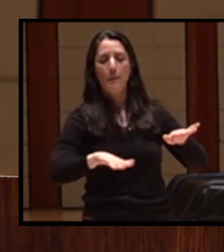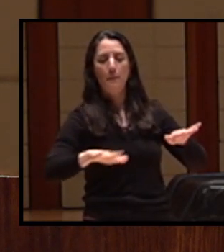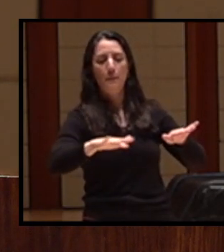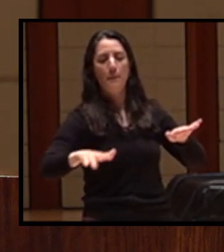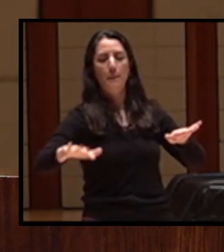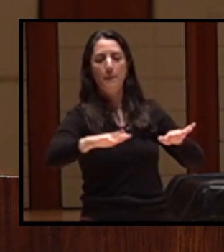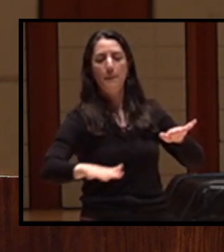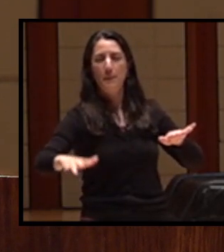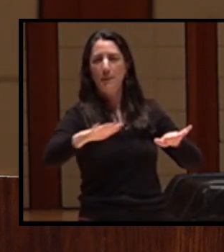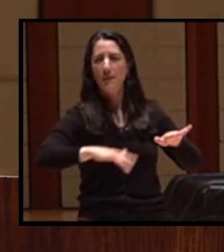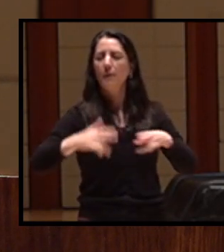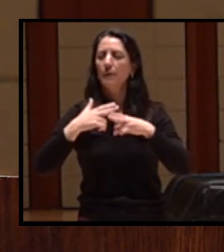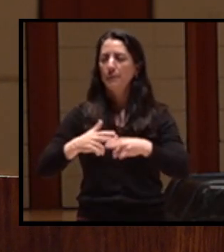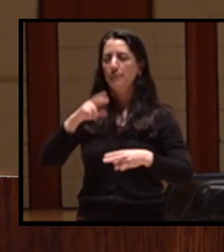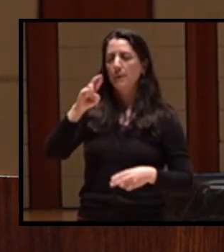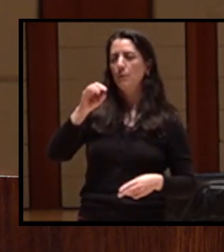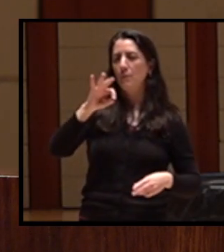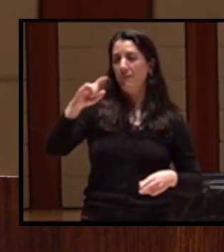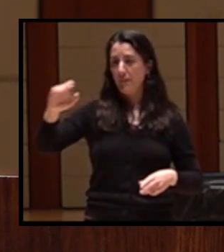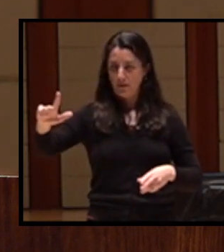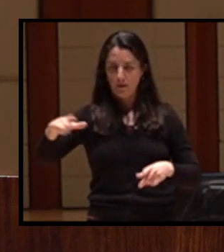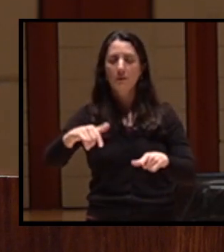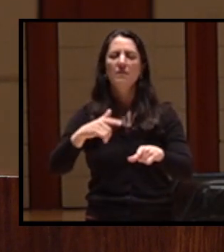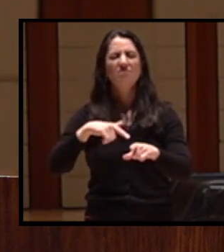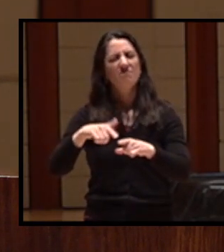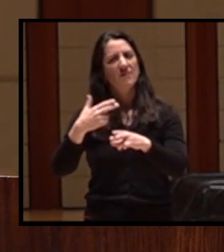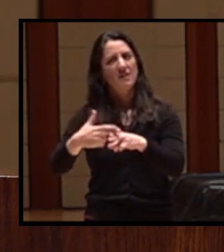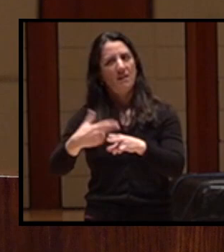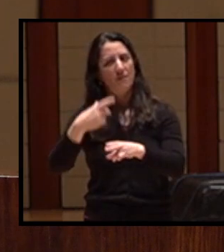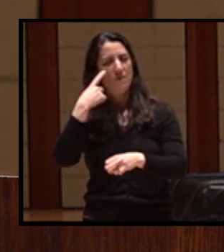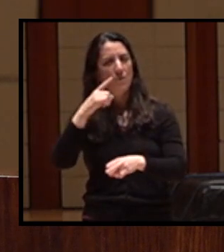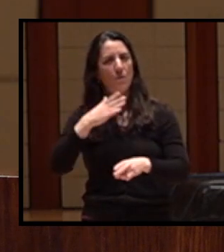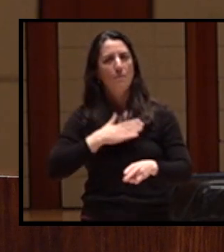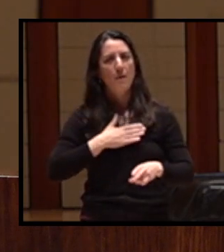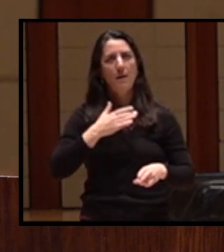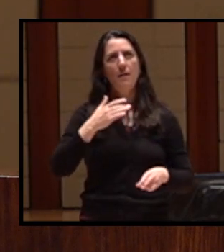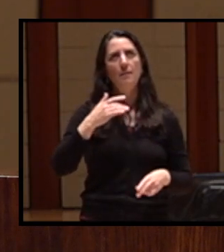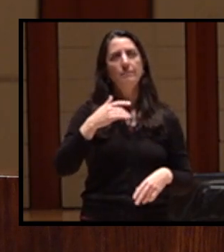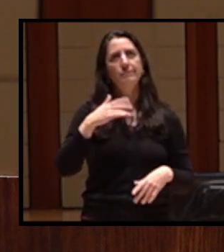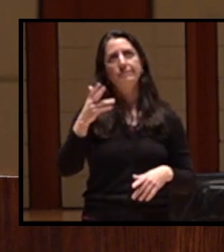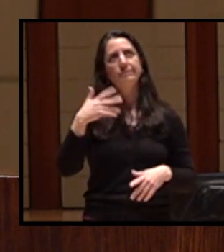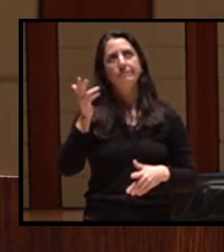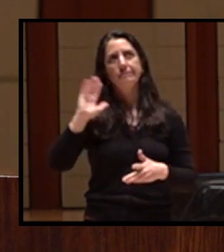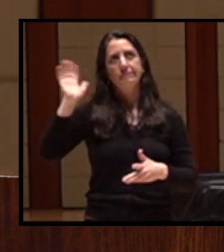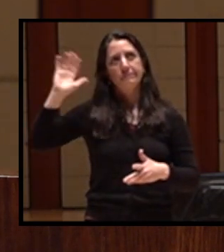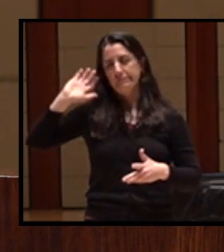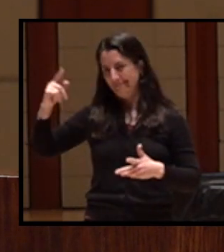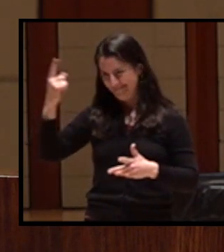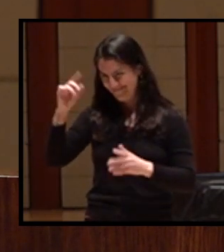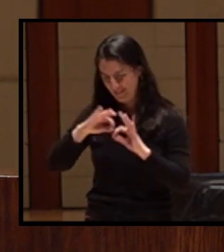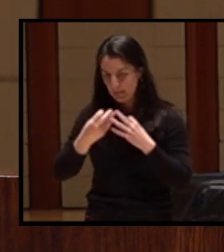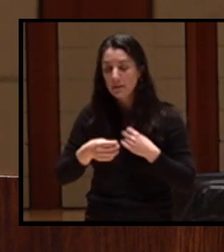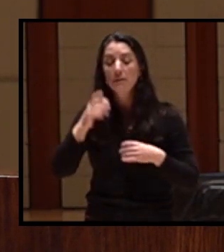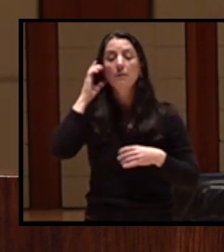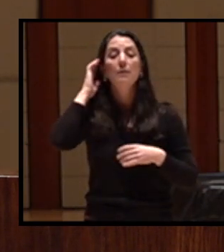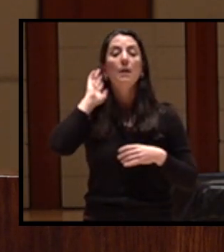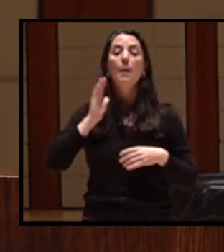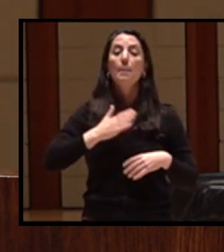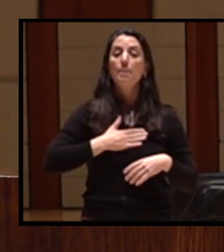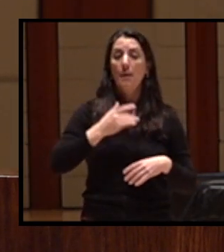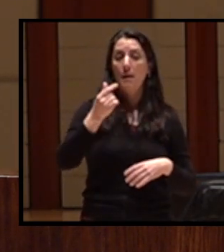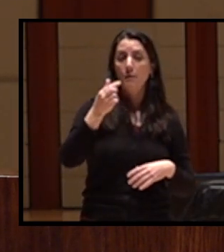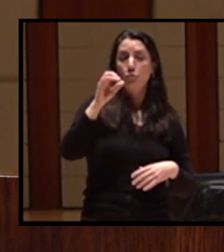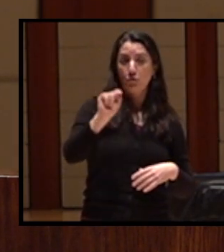My great-uncle, Raymond Matz, was arrested for fishing for the last time by the state of